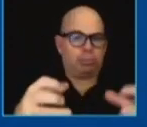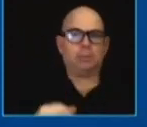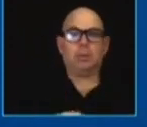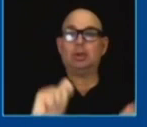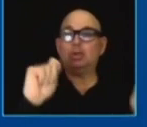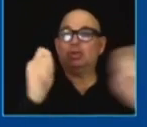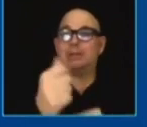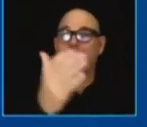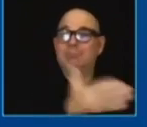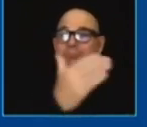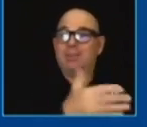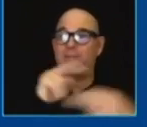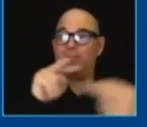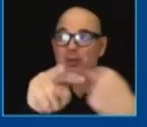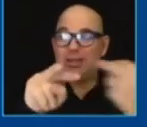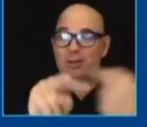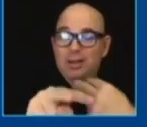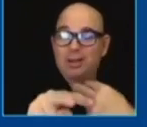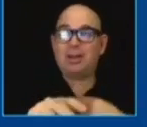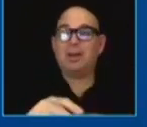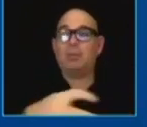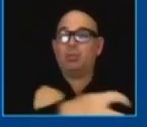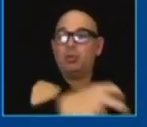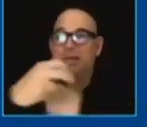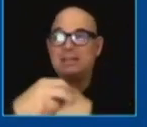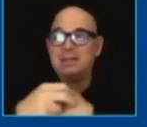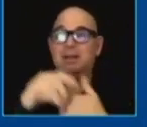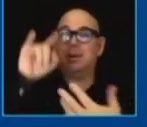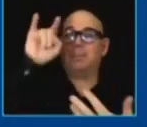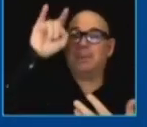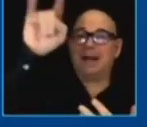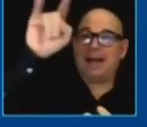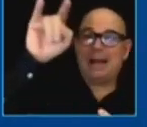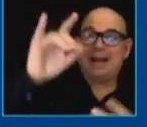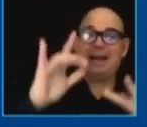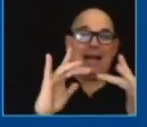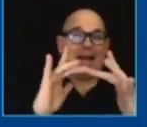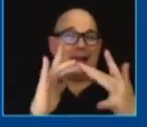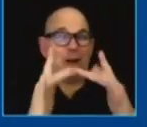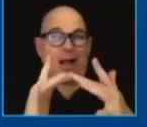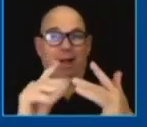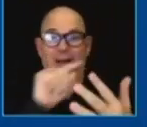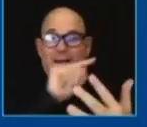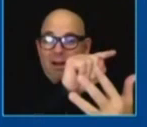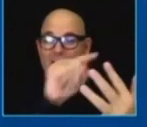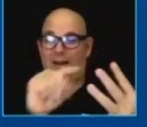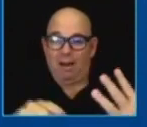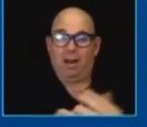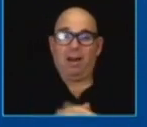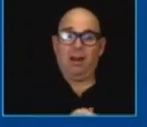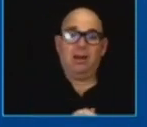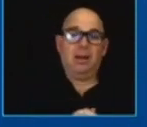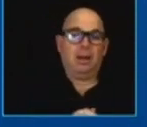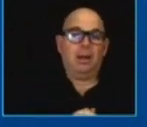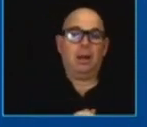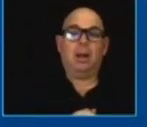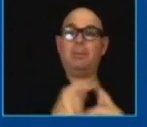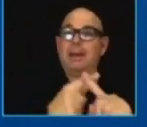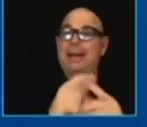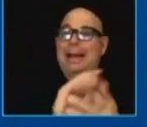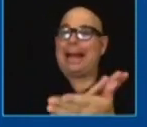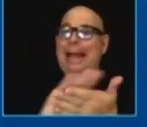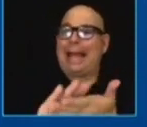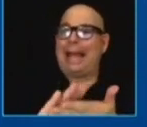ports our airports clean drinking water you've heard this before but it's real you know there's over 400 000 anyway i want to get in all the